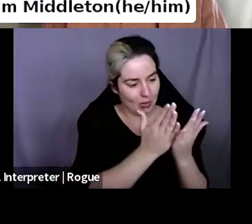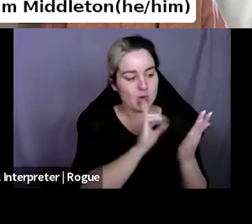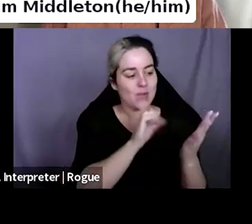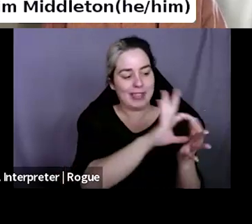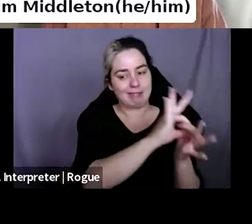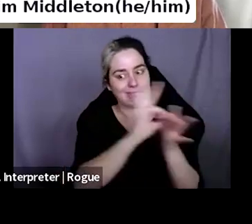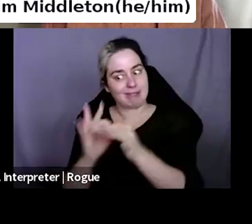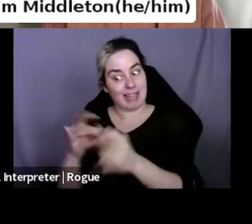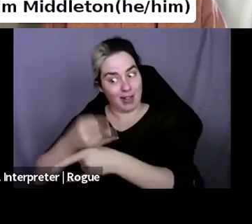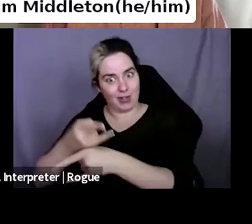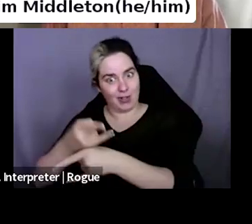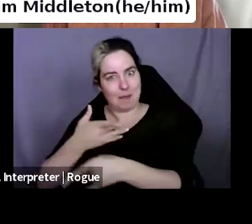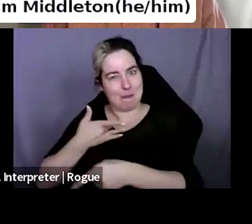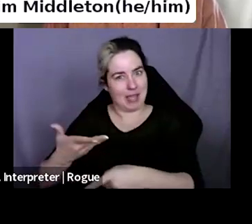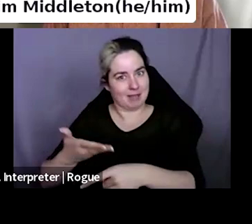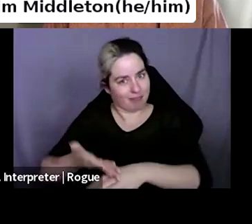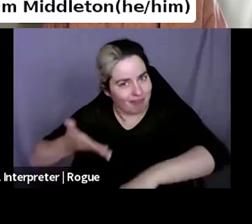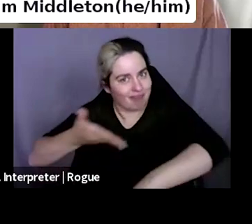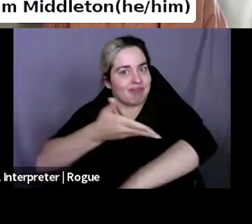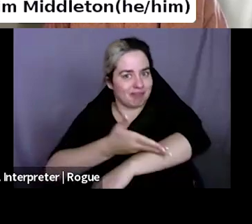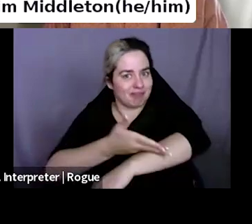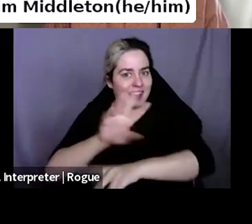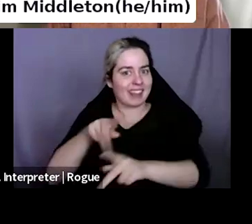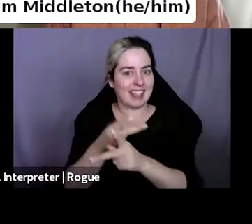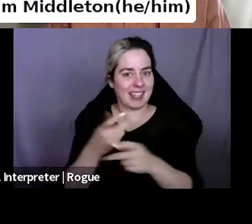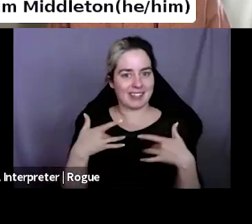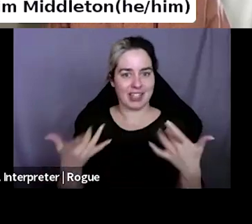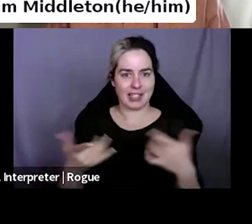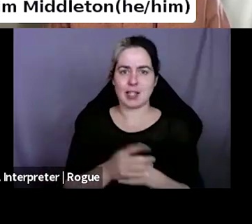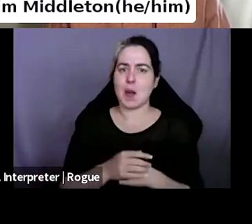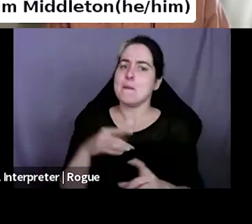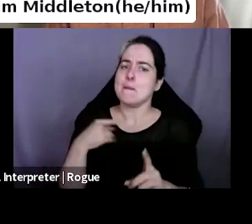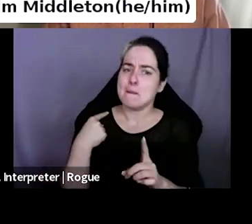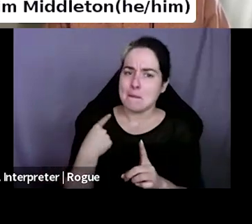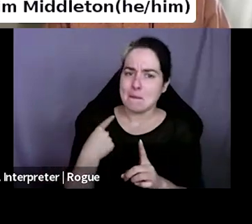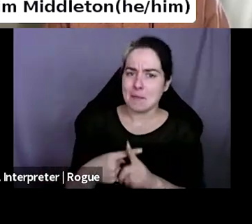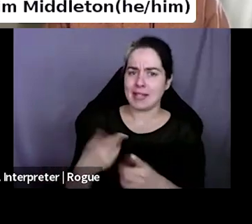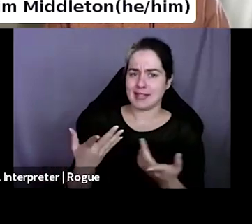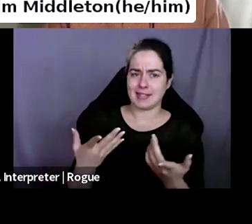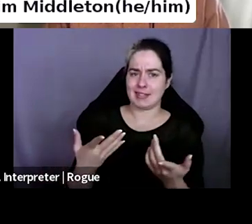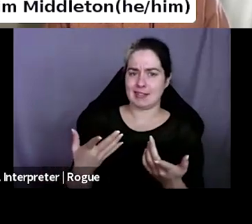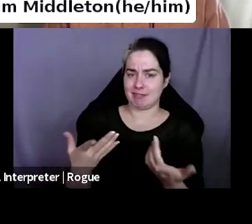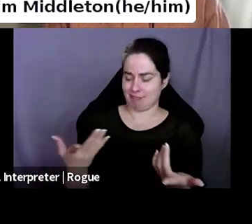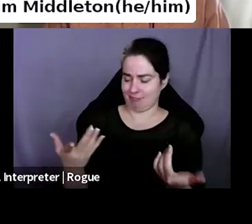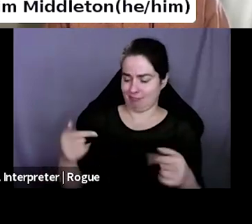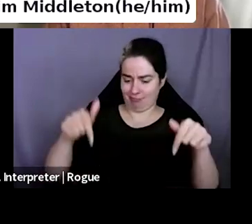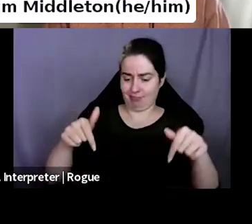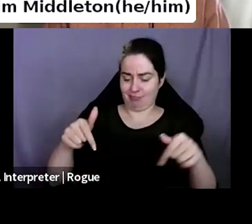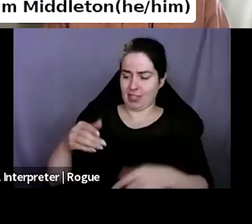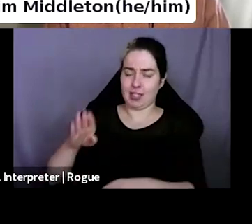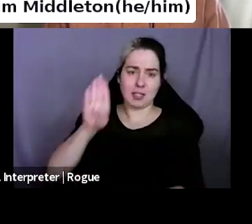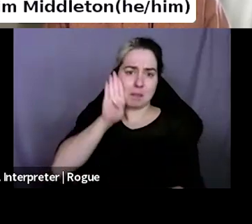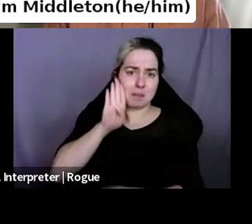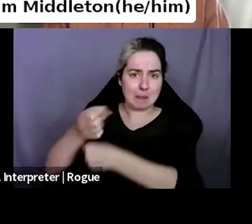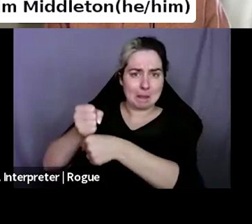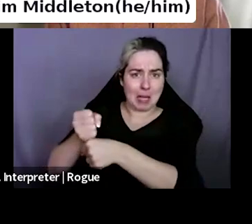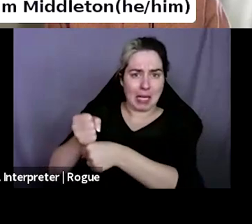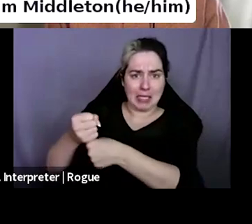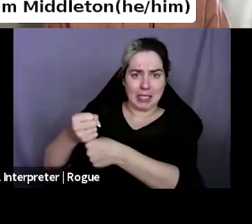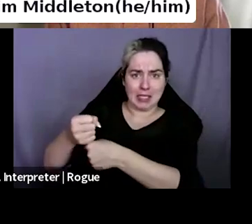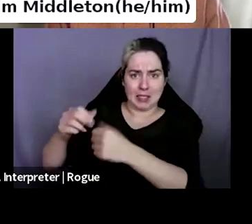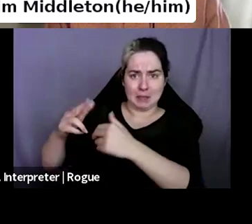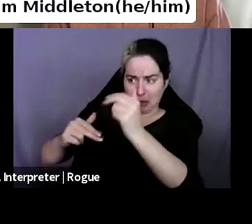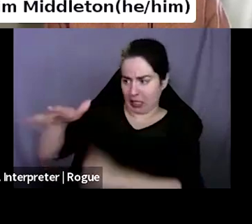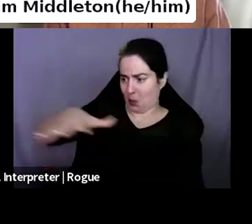Um, especially we have a couple of like really nice local breweries with great spaces that they, they give us. Um, one of the